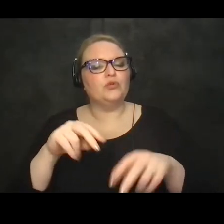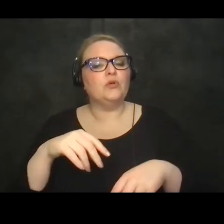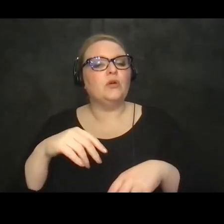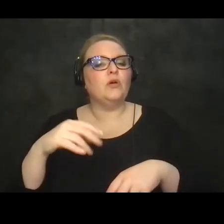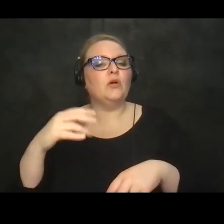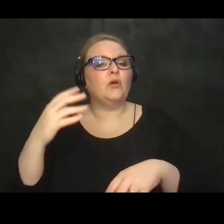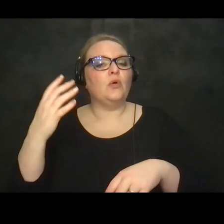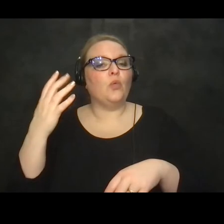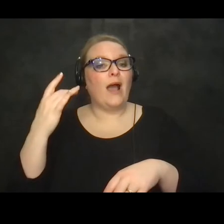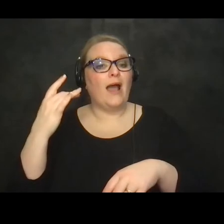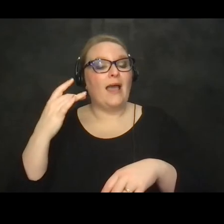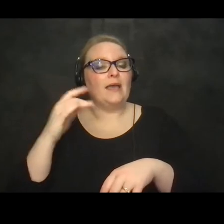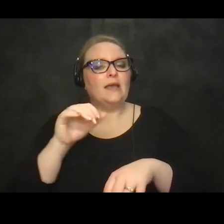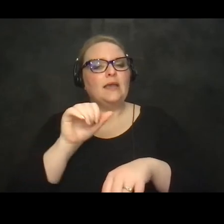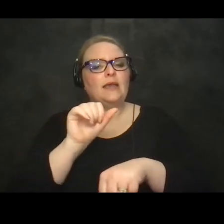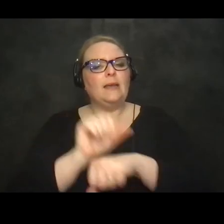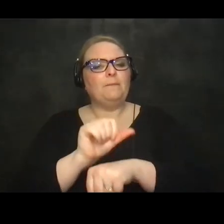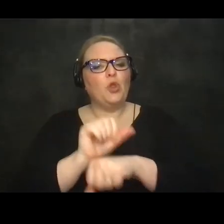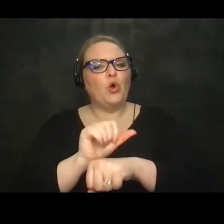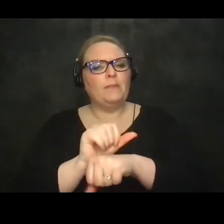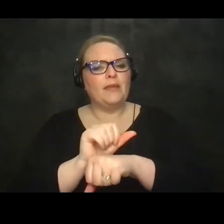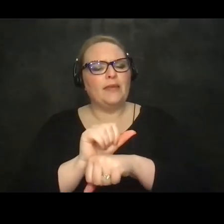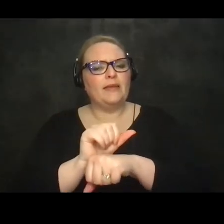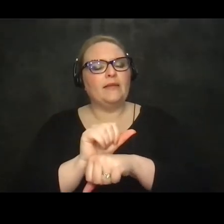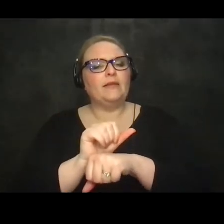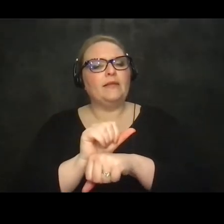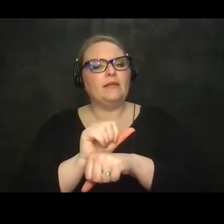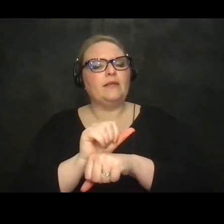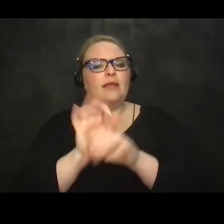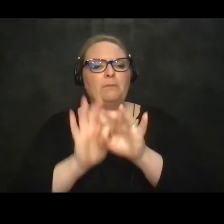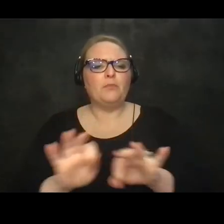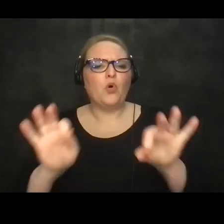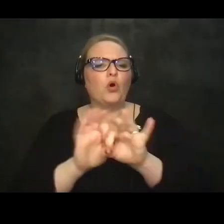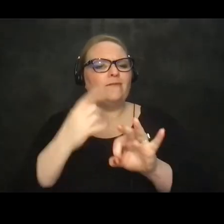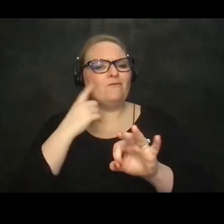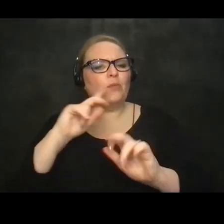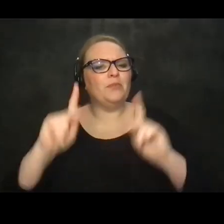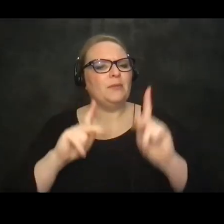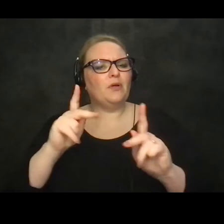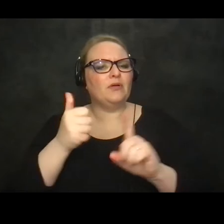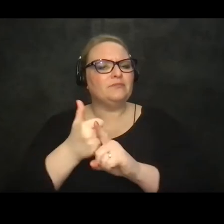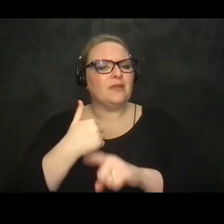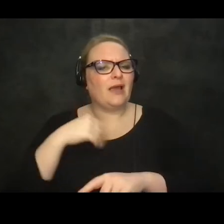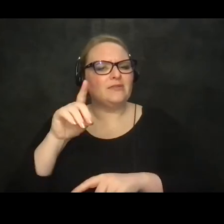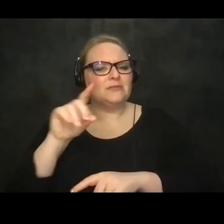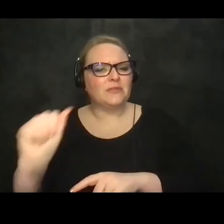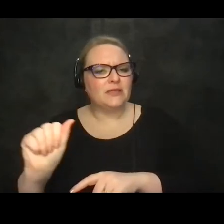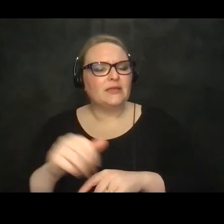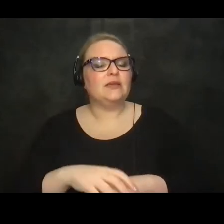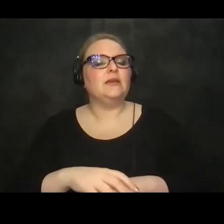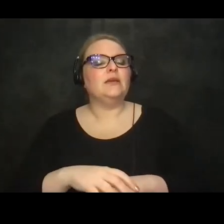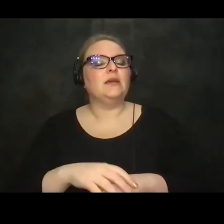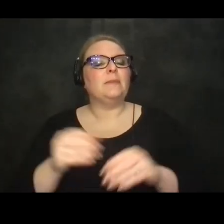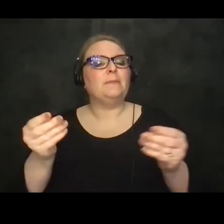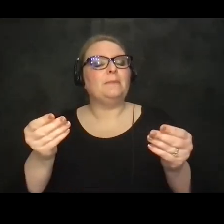employment is an area that is really important for people with disabilities and so I'm really looking forward to this one uh the session will be moderated